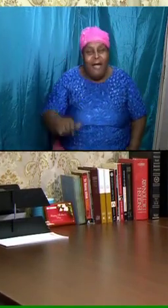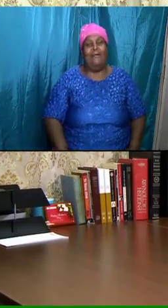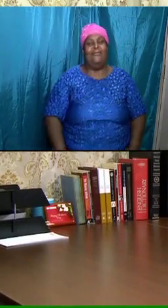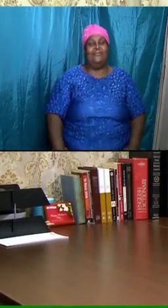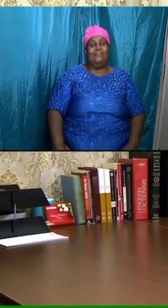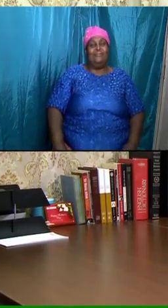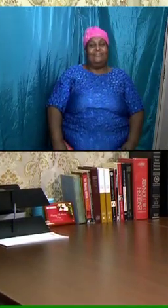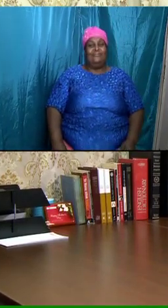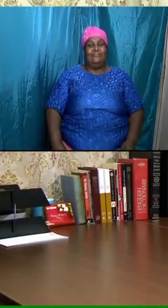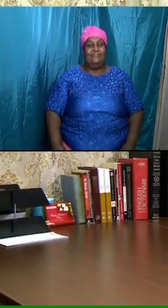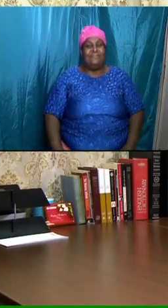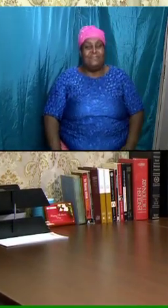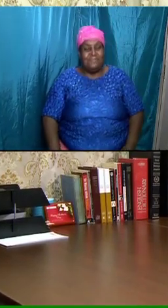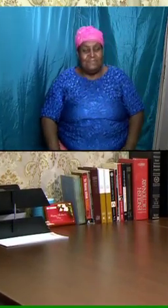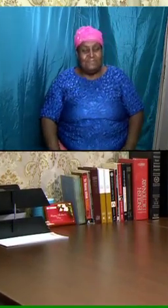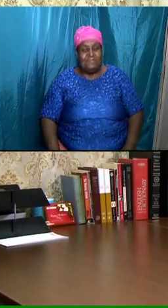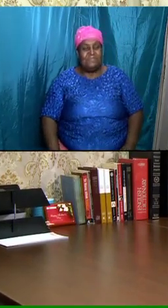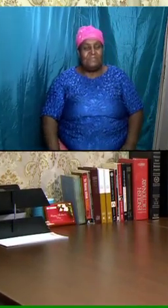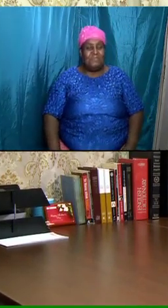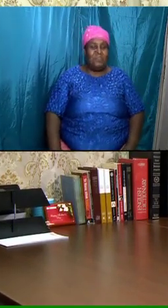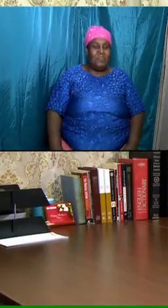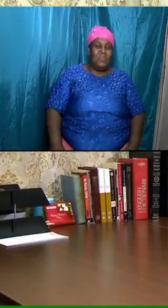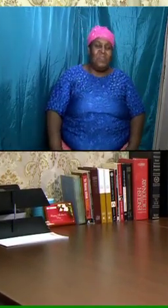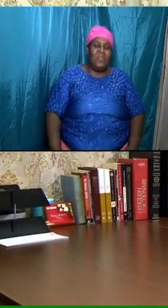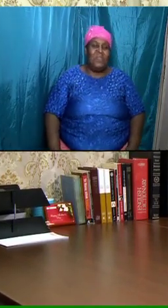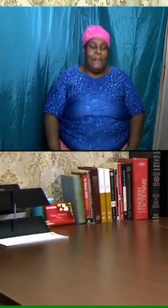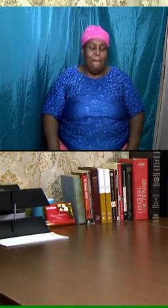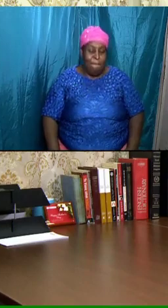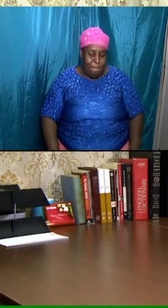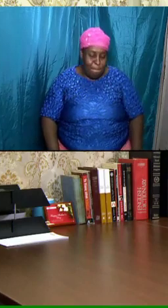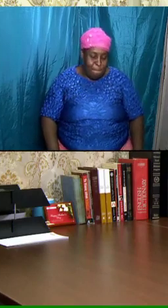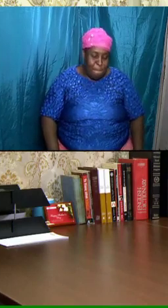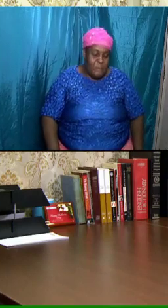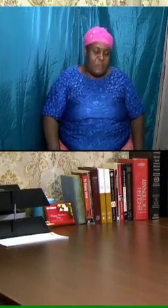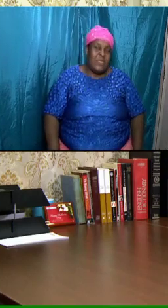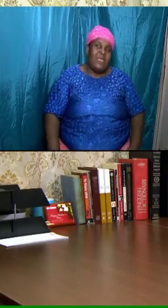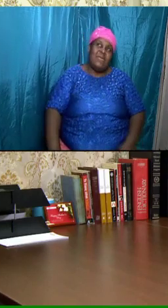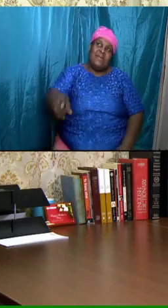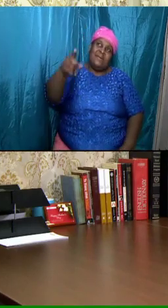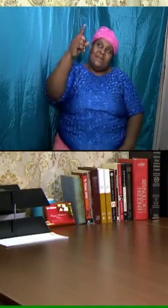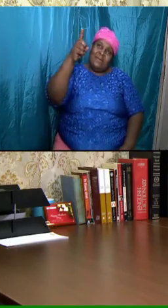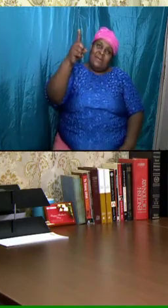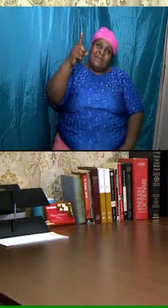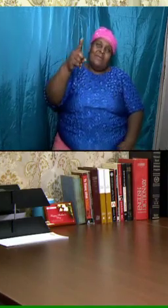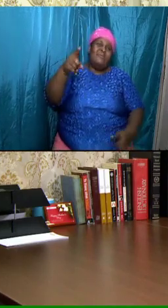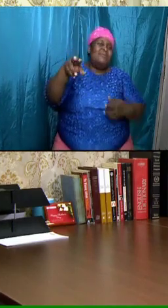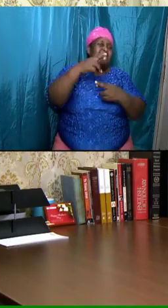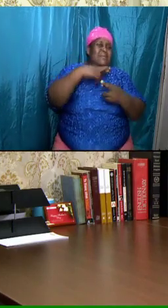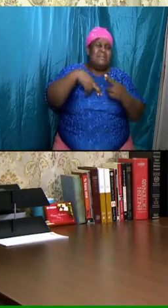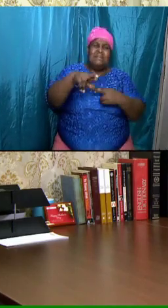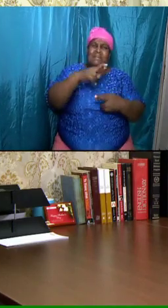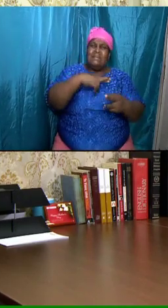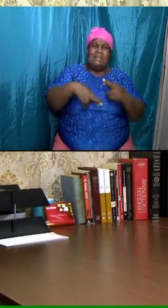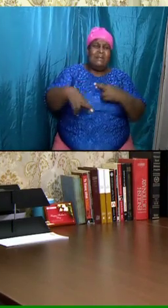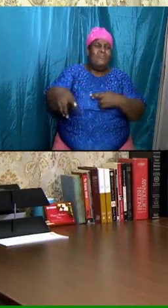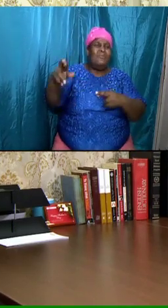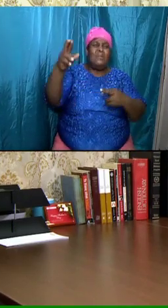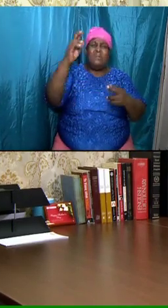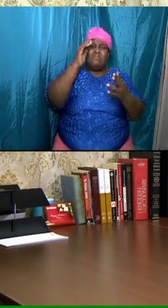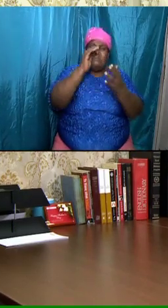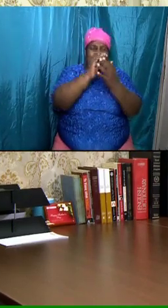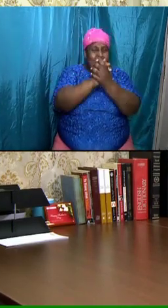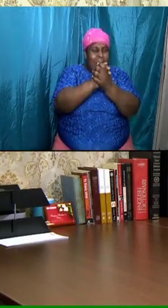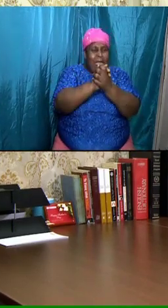for you and if i go i will come again and receive you unto myself he was relating exactly what the bridegroom